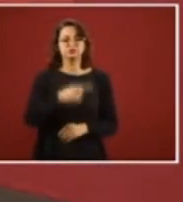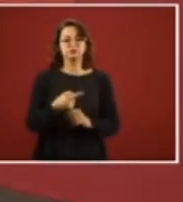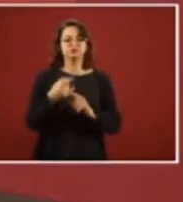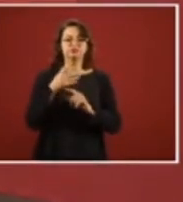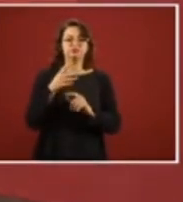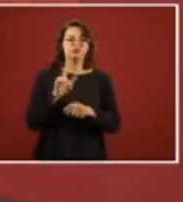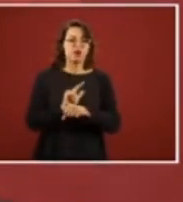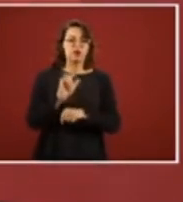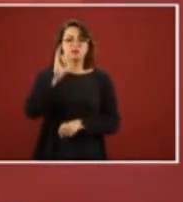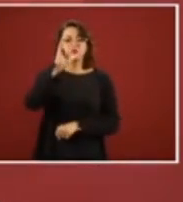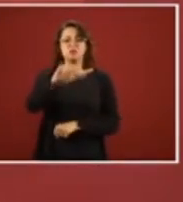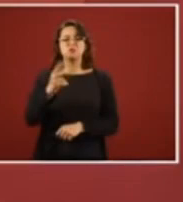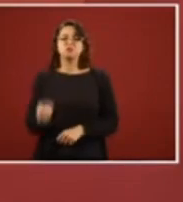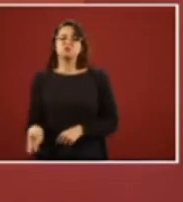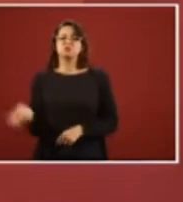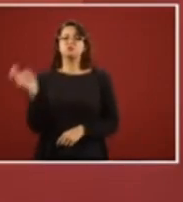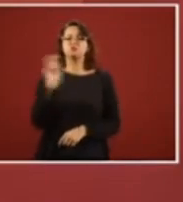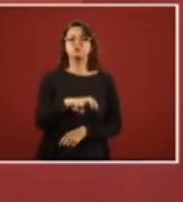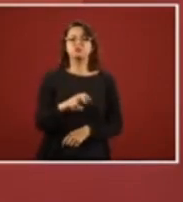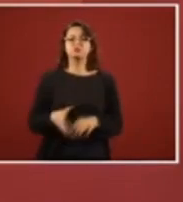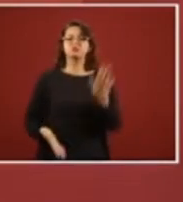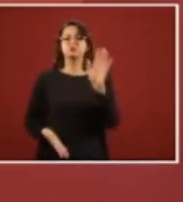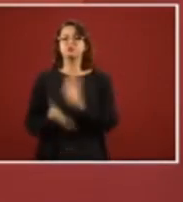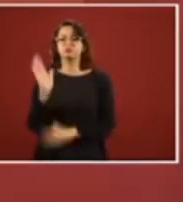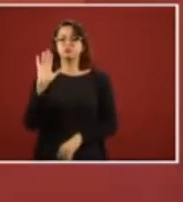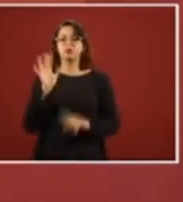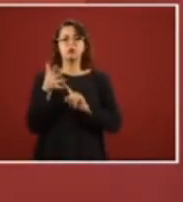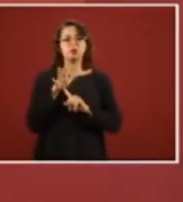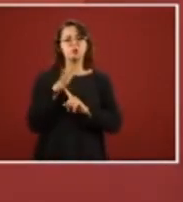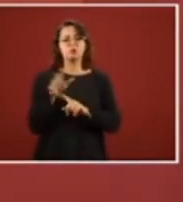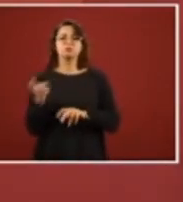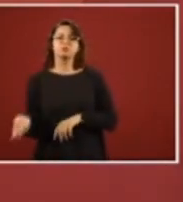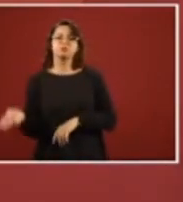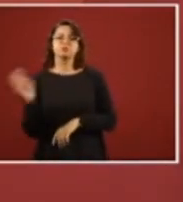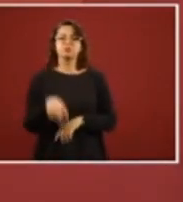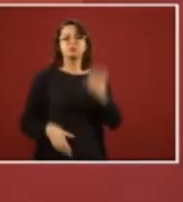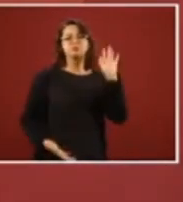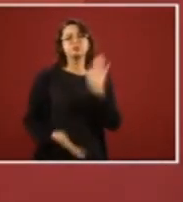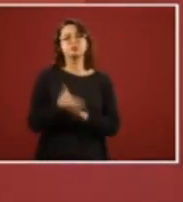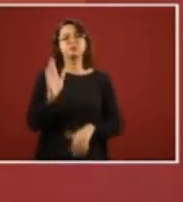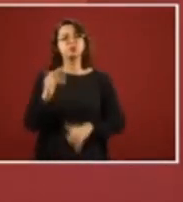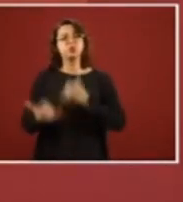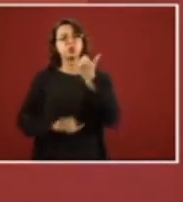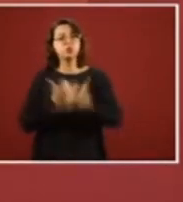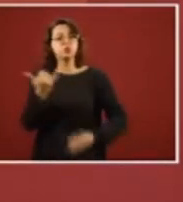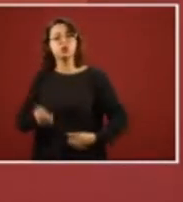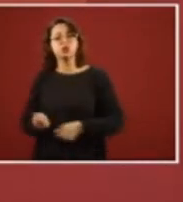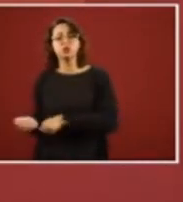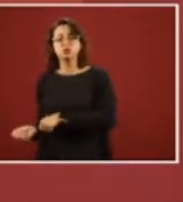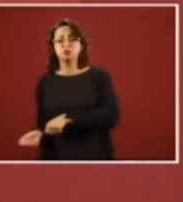They abused it. They even used the airplanes and the helicopters to go play golf.